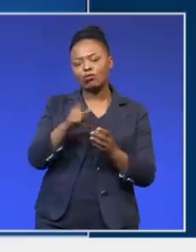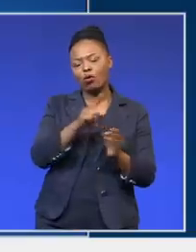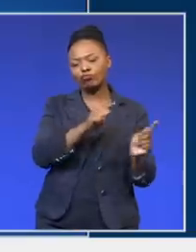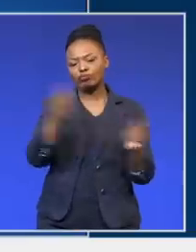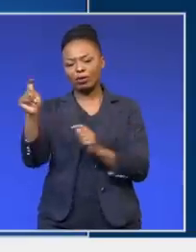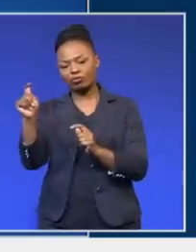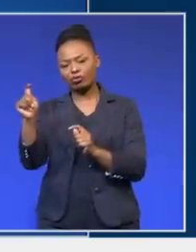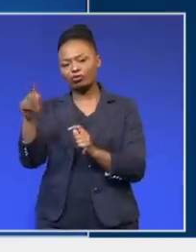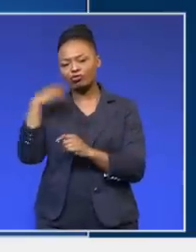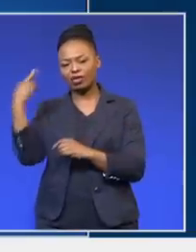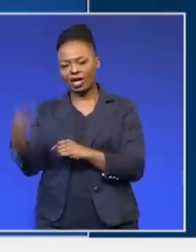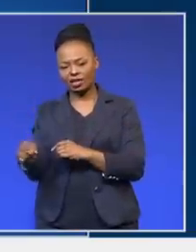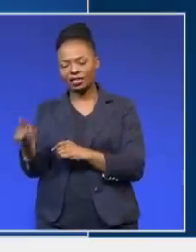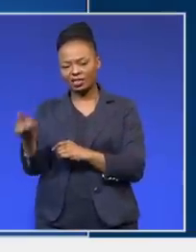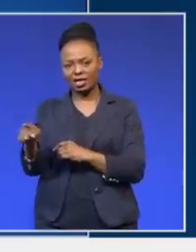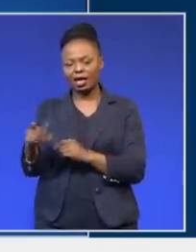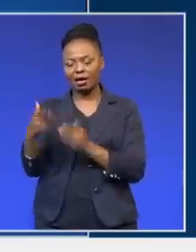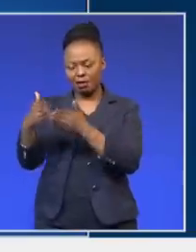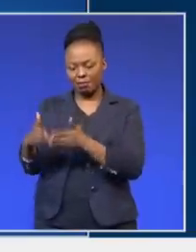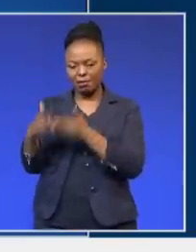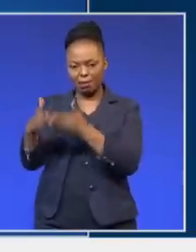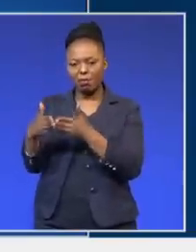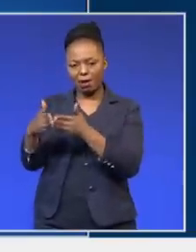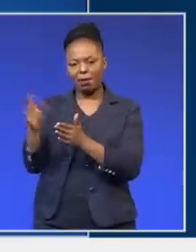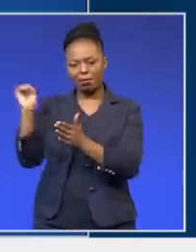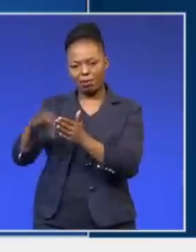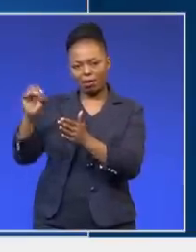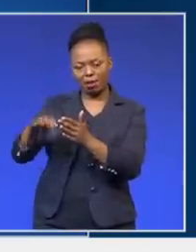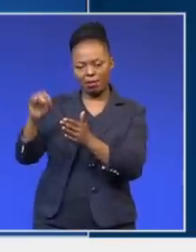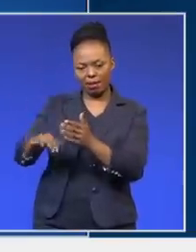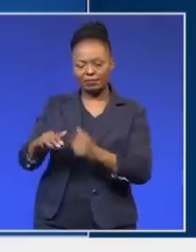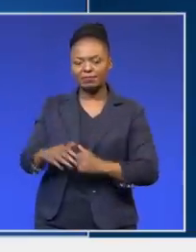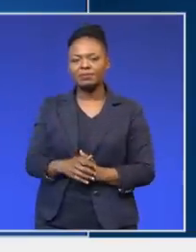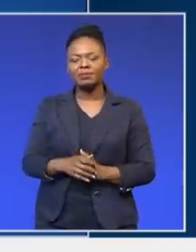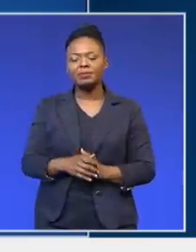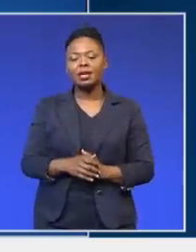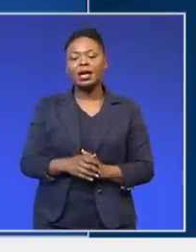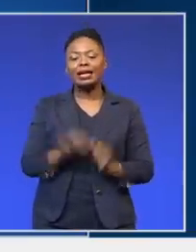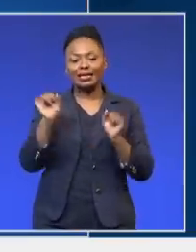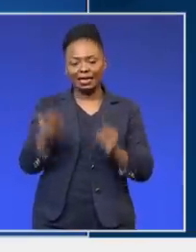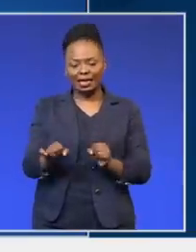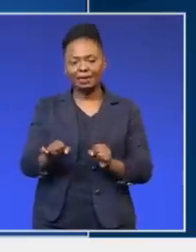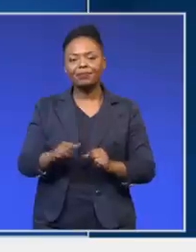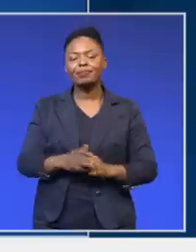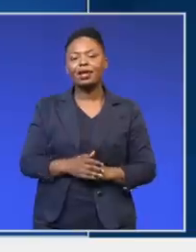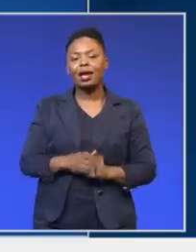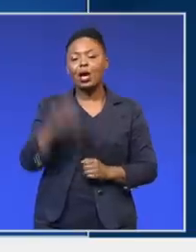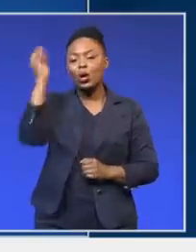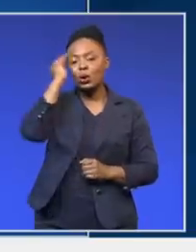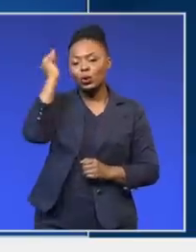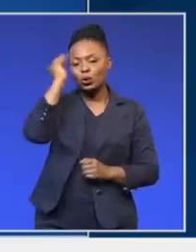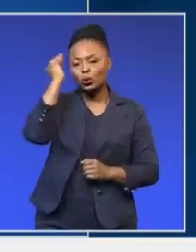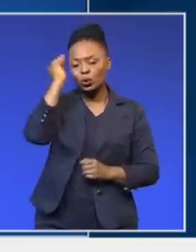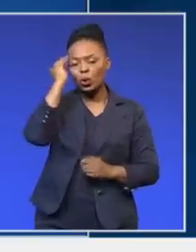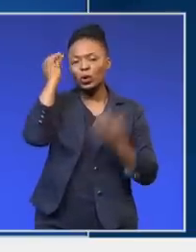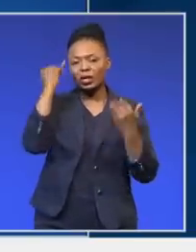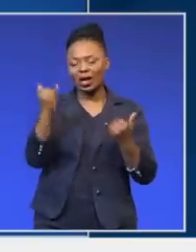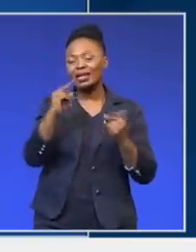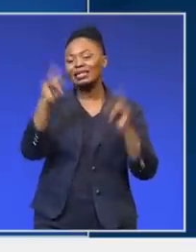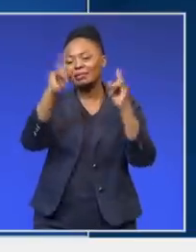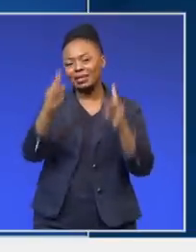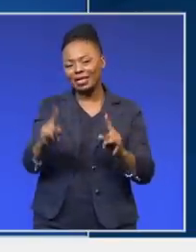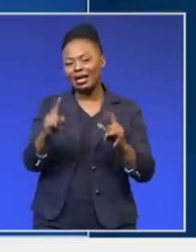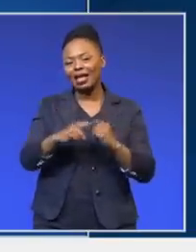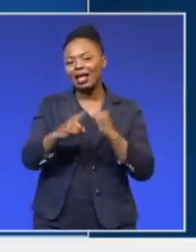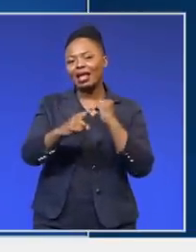ammunition. Obviously, we know that in, especially during the